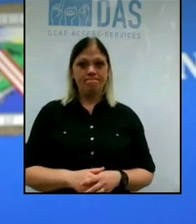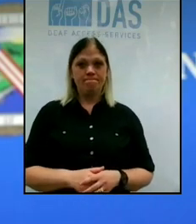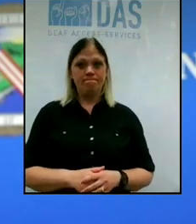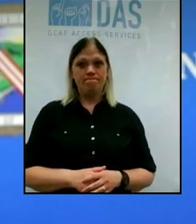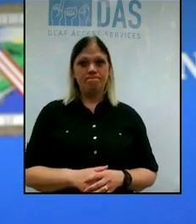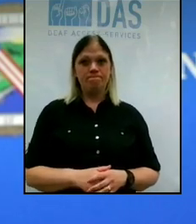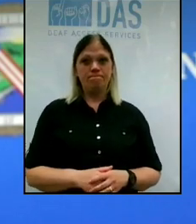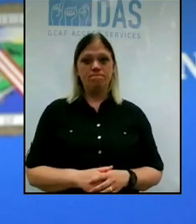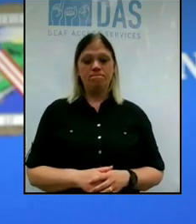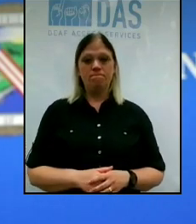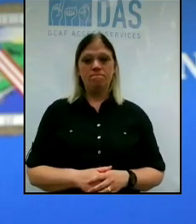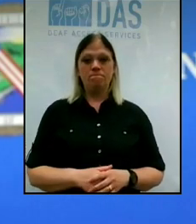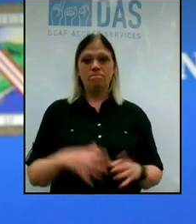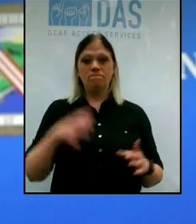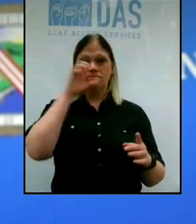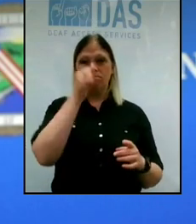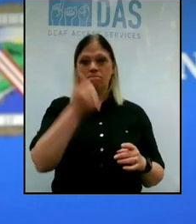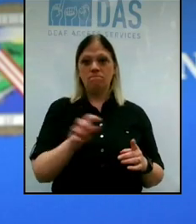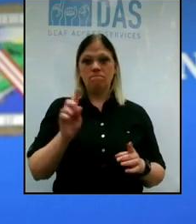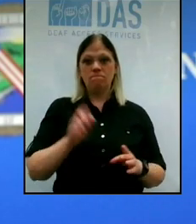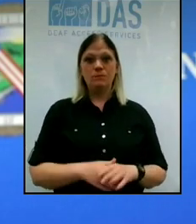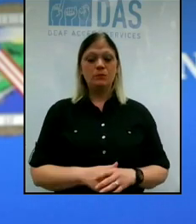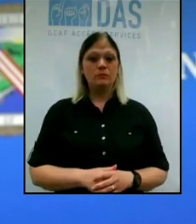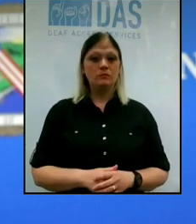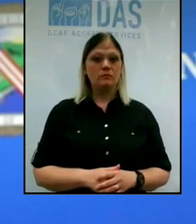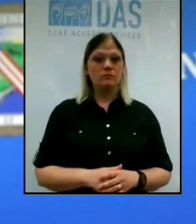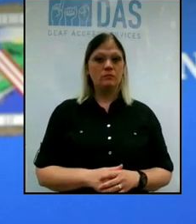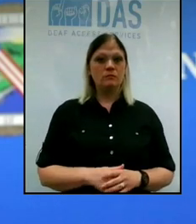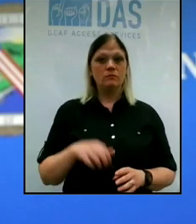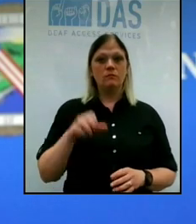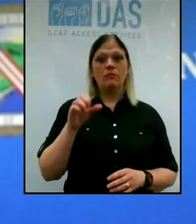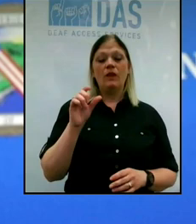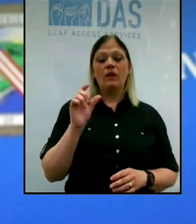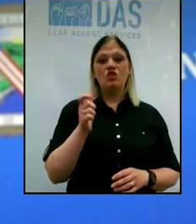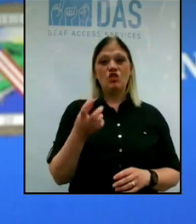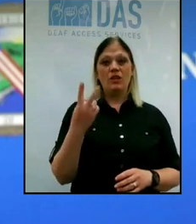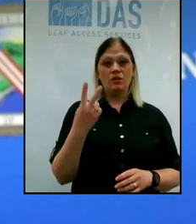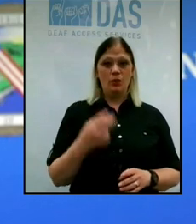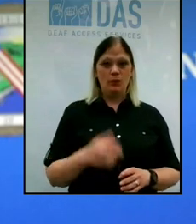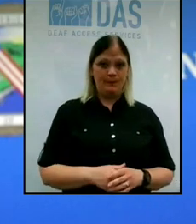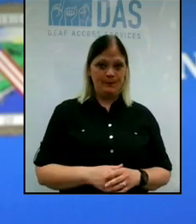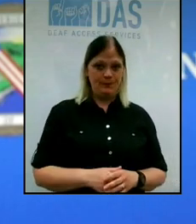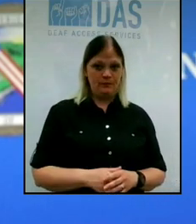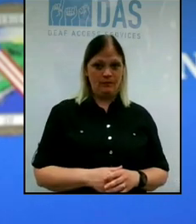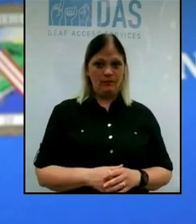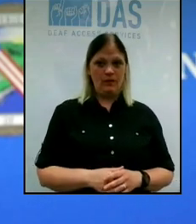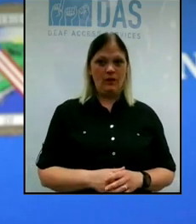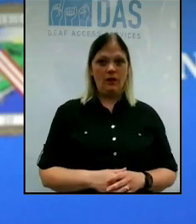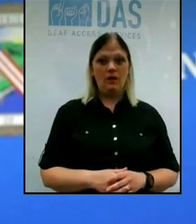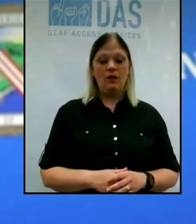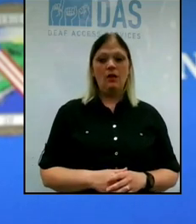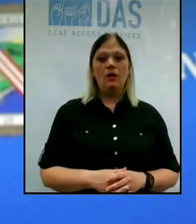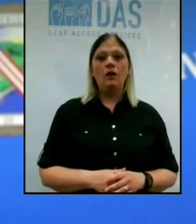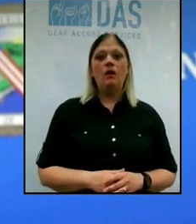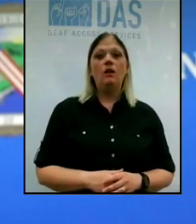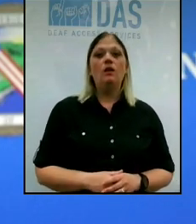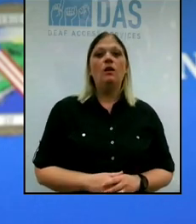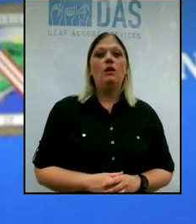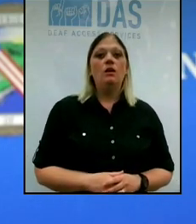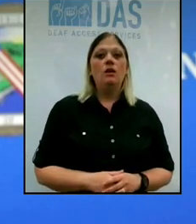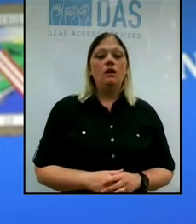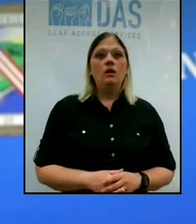Did I miss anybody? Yeah, Steve Brown from Channel 2. Hi, Steve. Hi, Doctor.